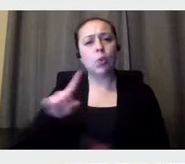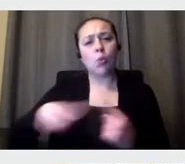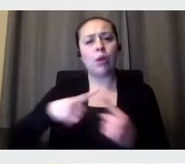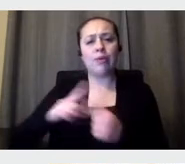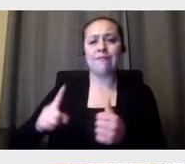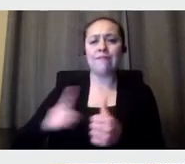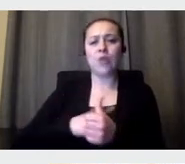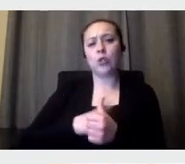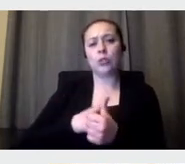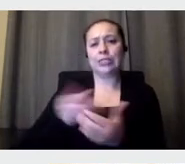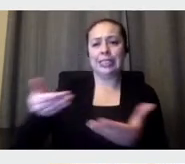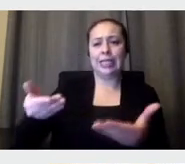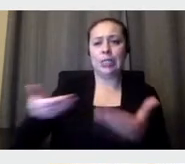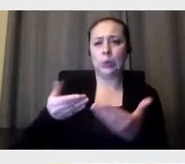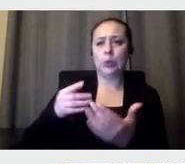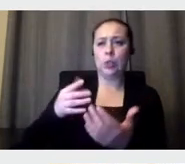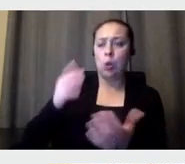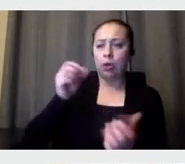the work of the Vignellis?